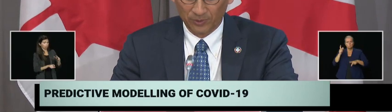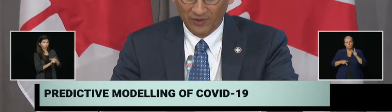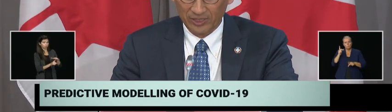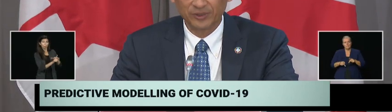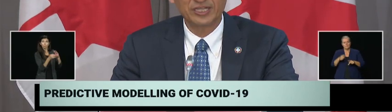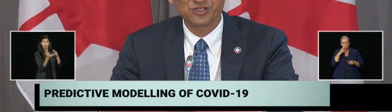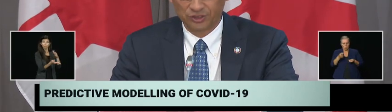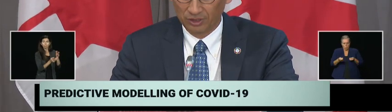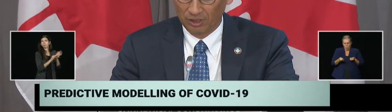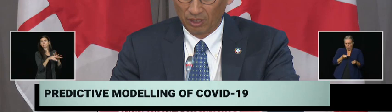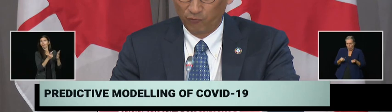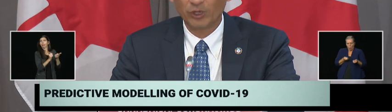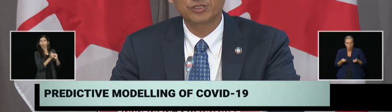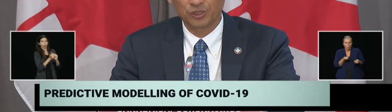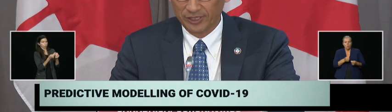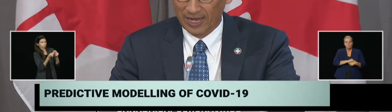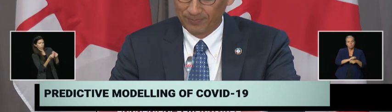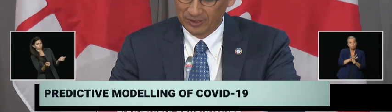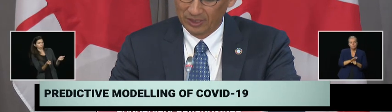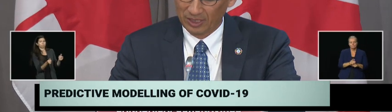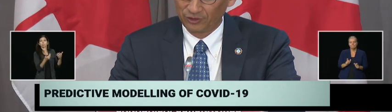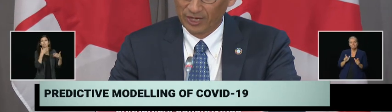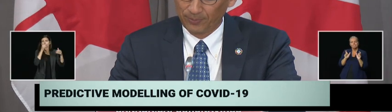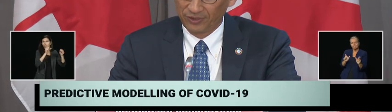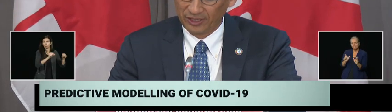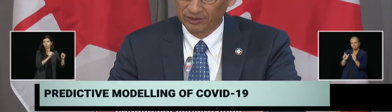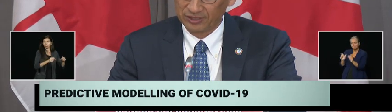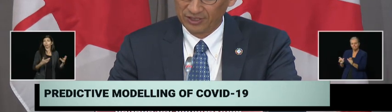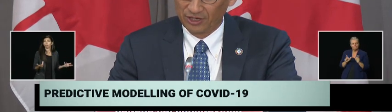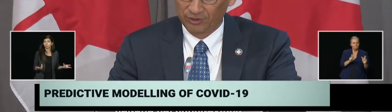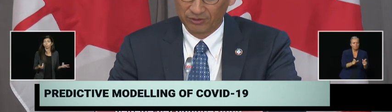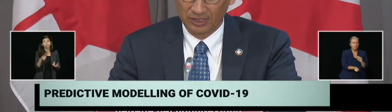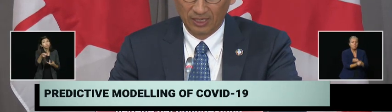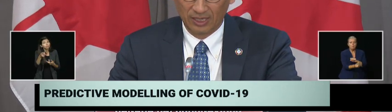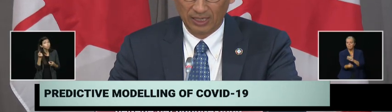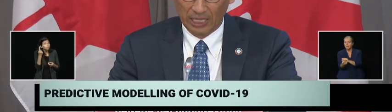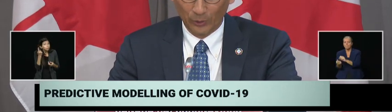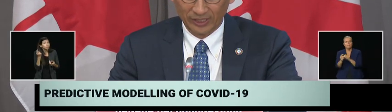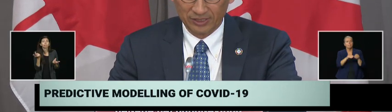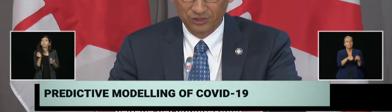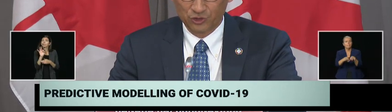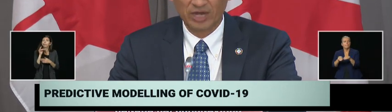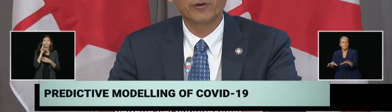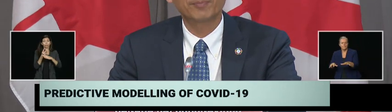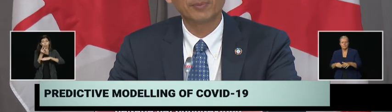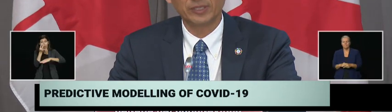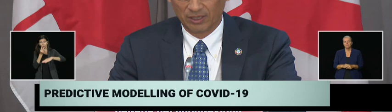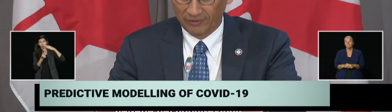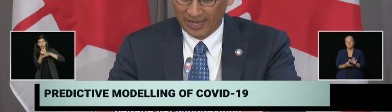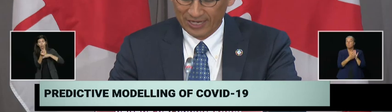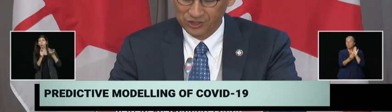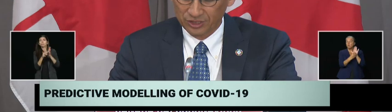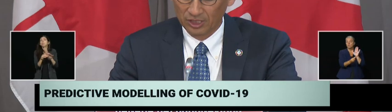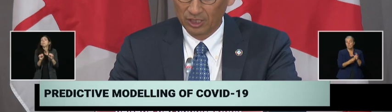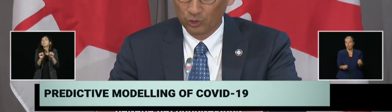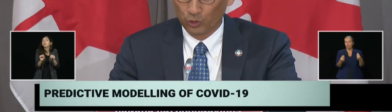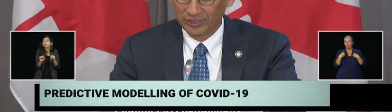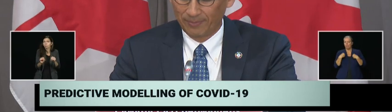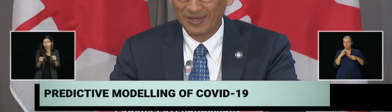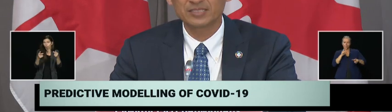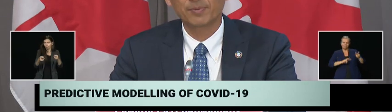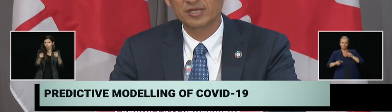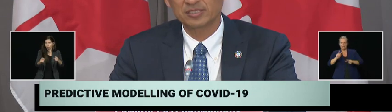Models provide a prediction of what could happen under hypothetical scenarios, allowing us to drive our public health actions